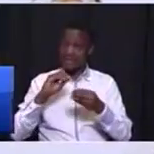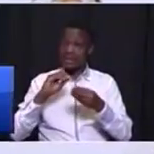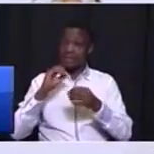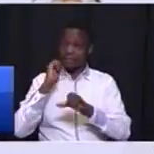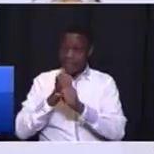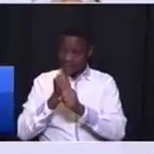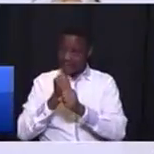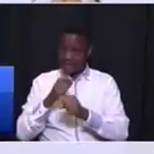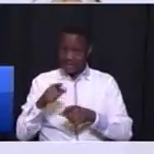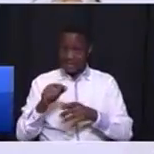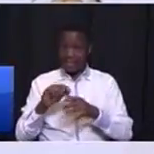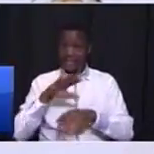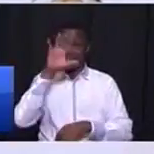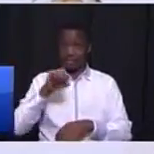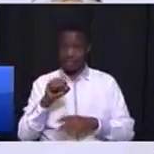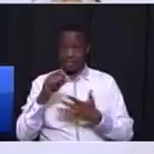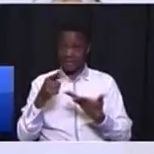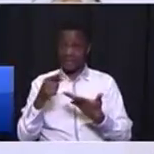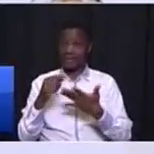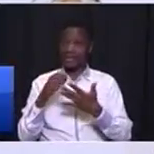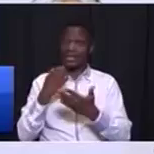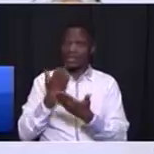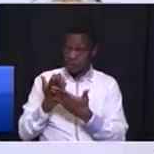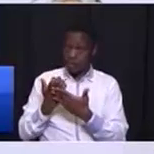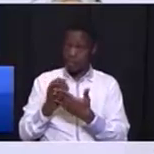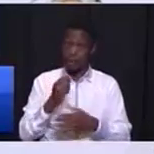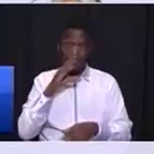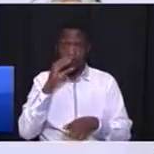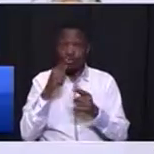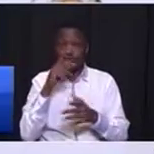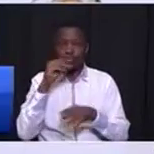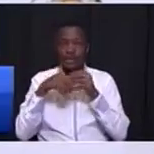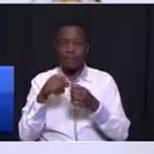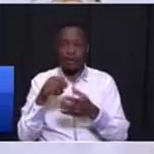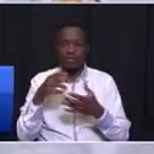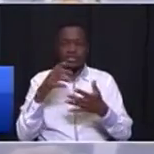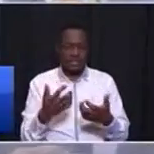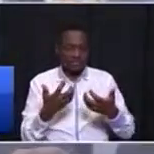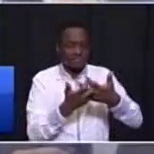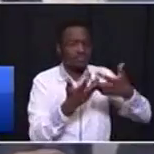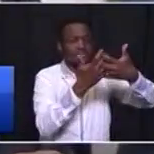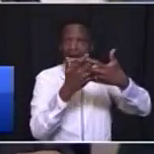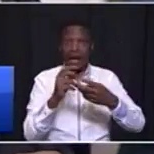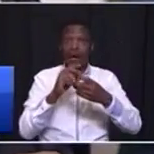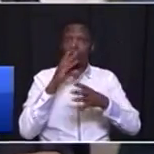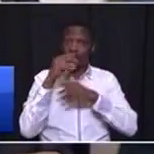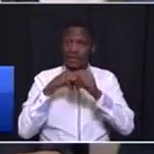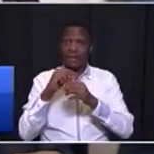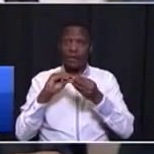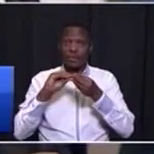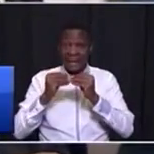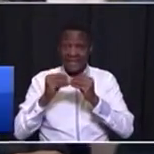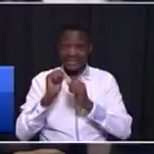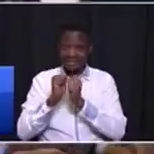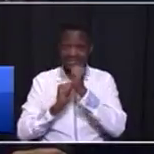assembled we now talking about made with significant local content what BMW